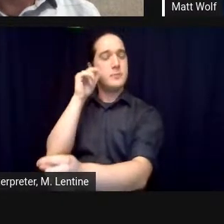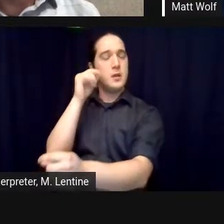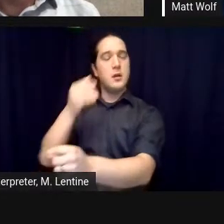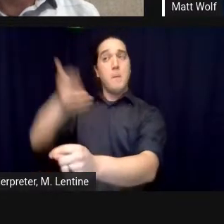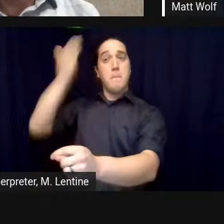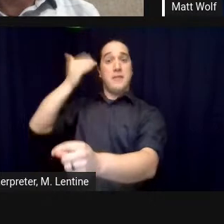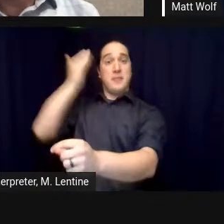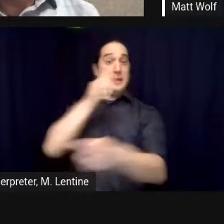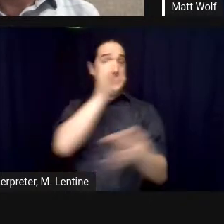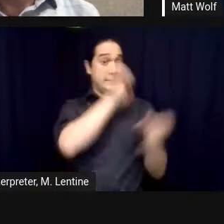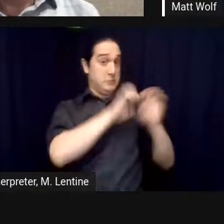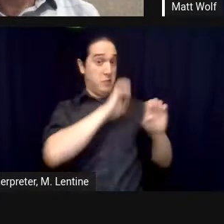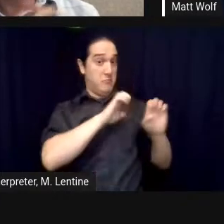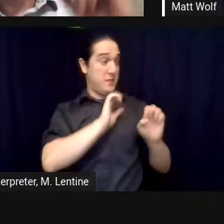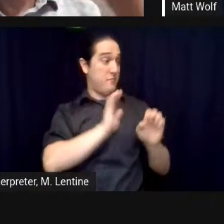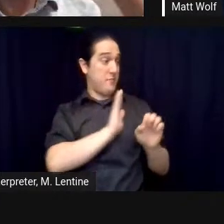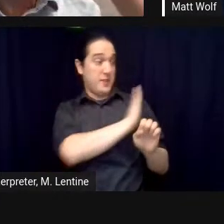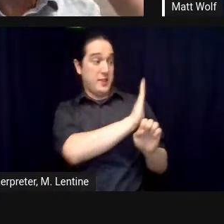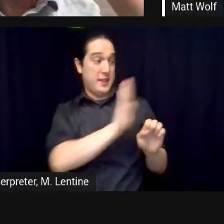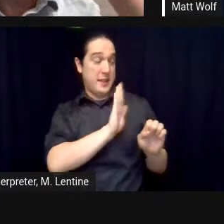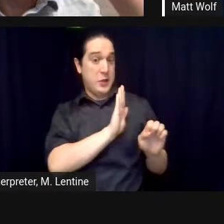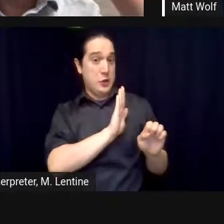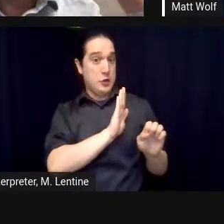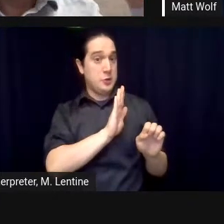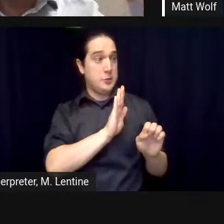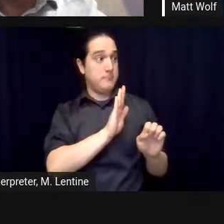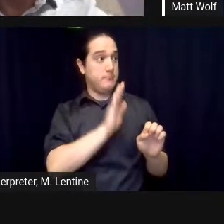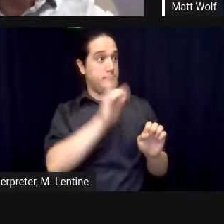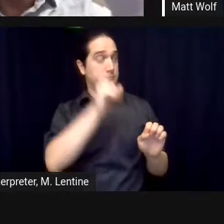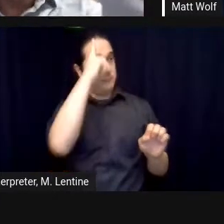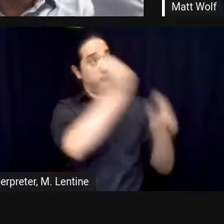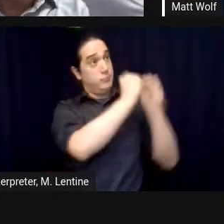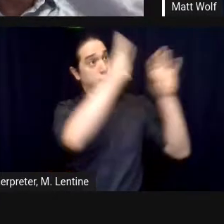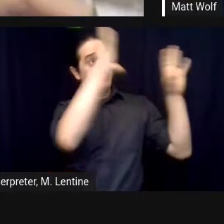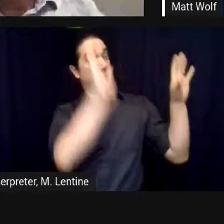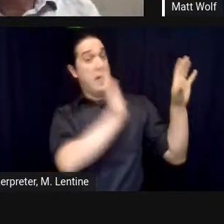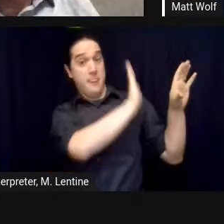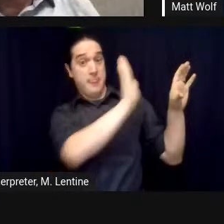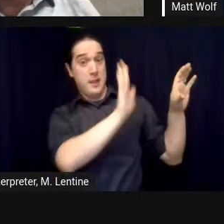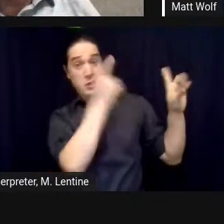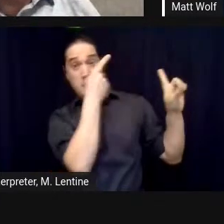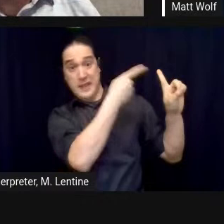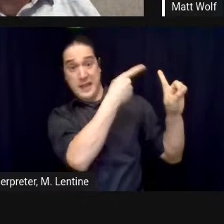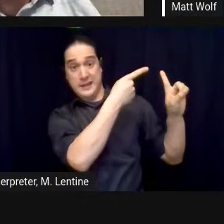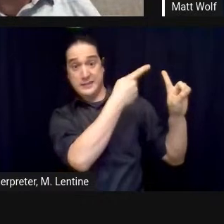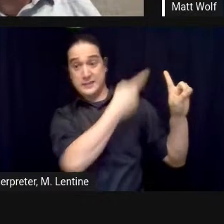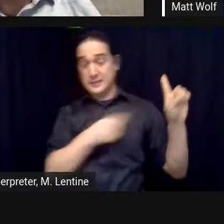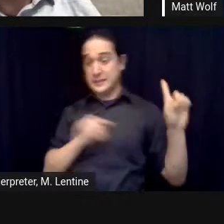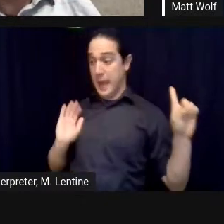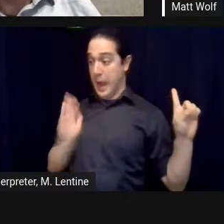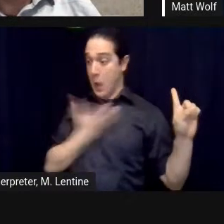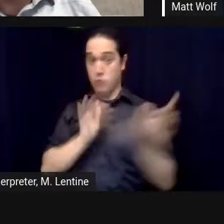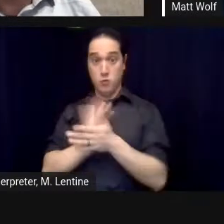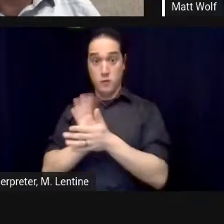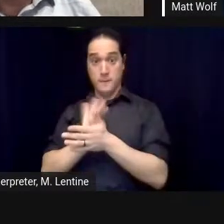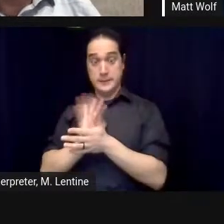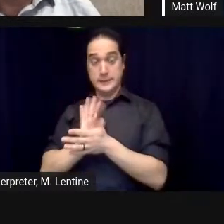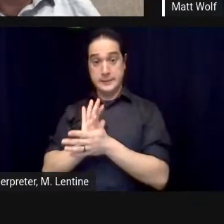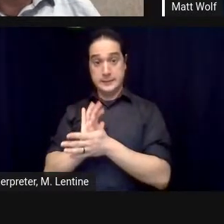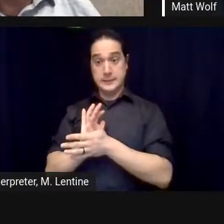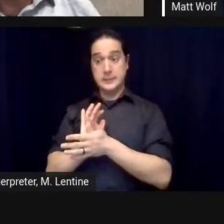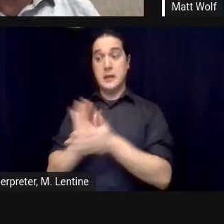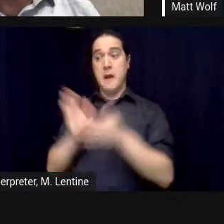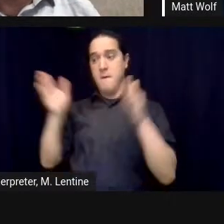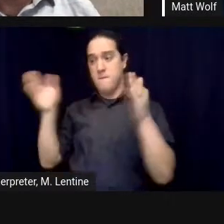behind the project to understand biosphere 2 both as a practical science experiment and as a metaphor but also to really chart